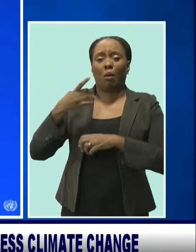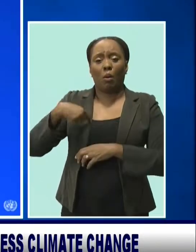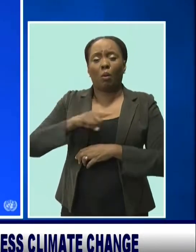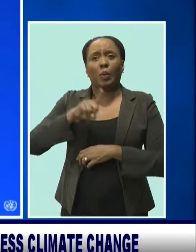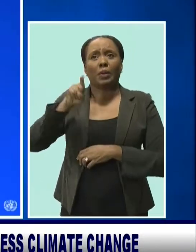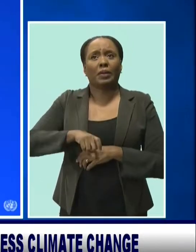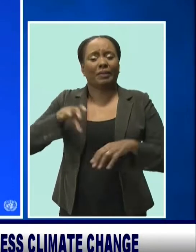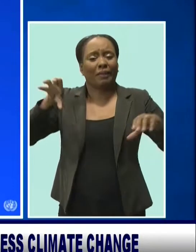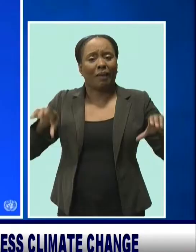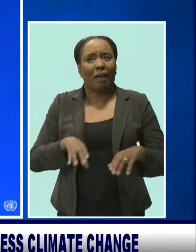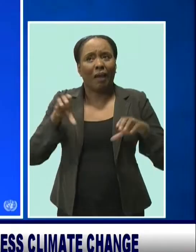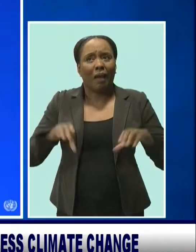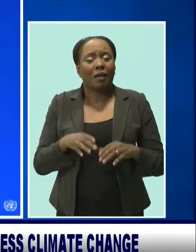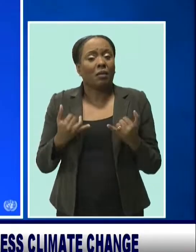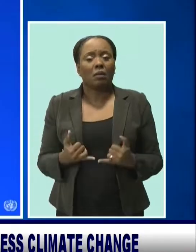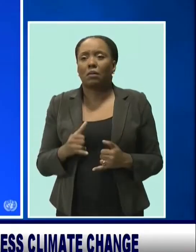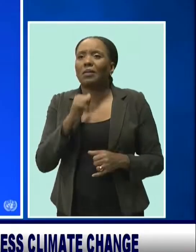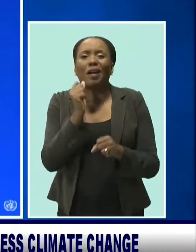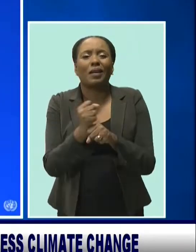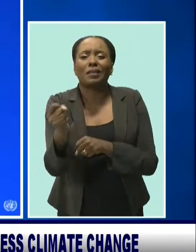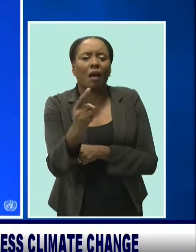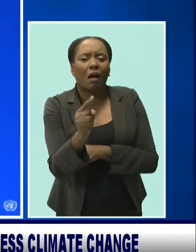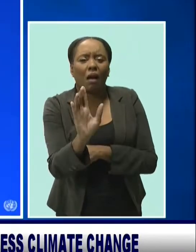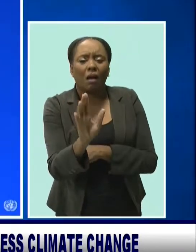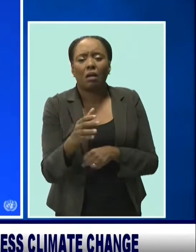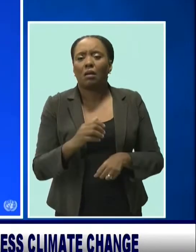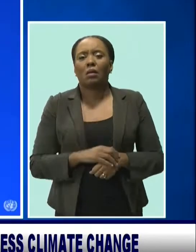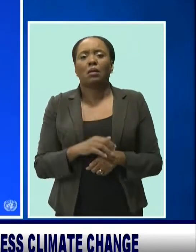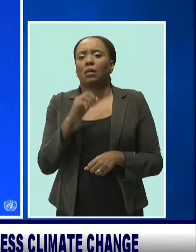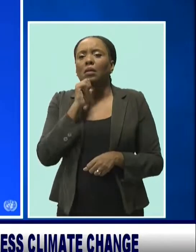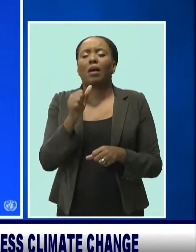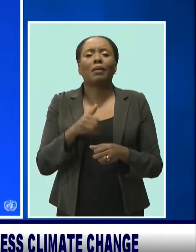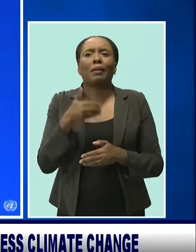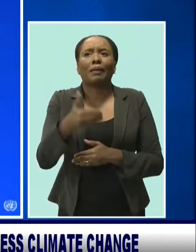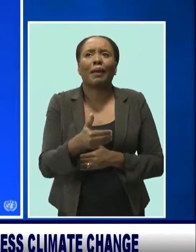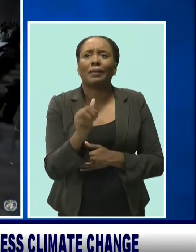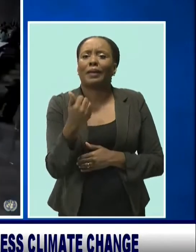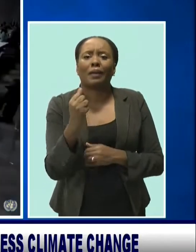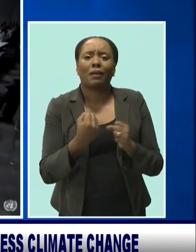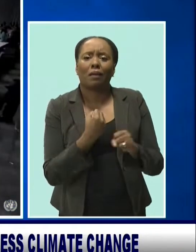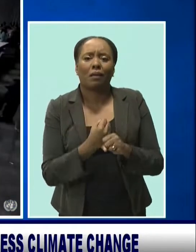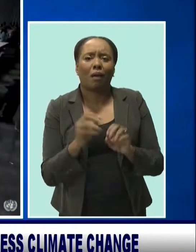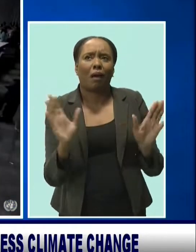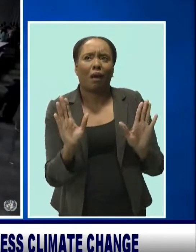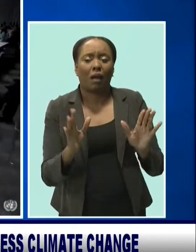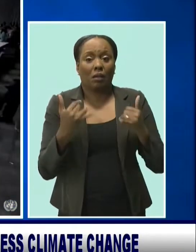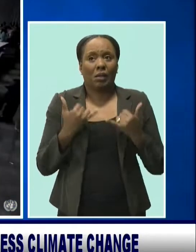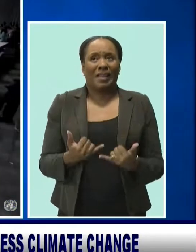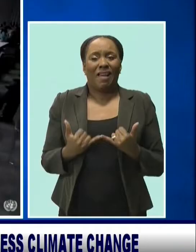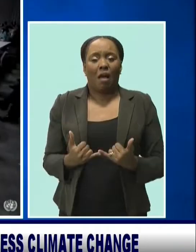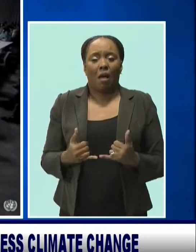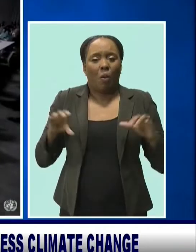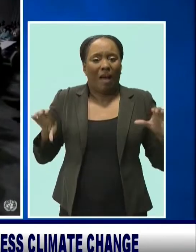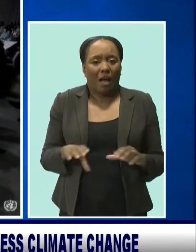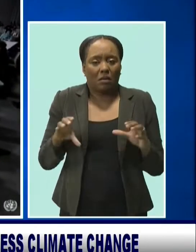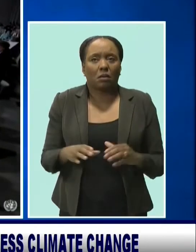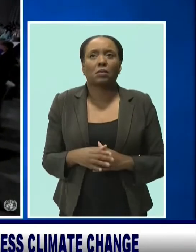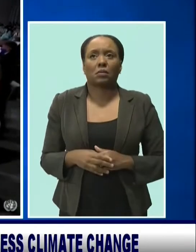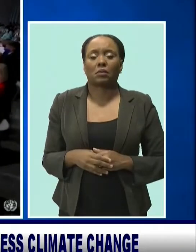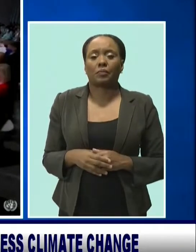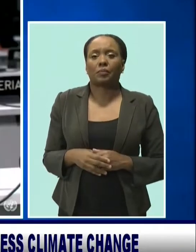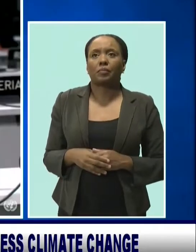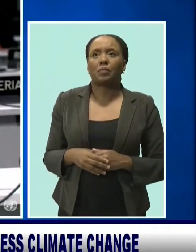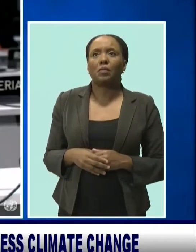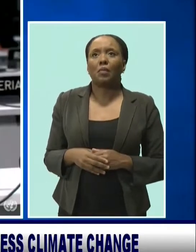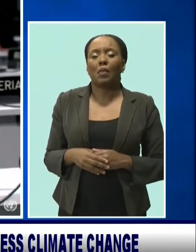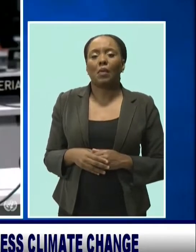actions now, not next year, not in the next decade. Prime Minister Motley says in the past 13 years, the central